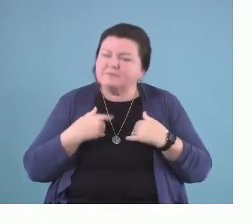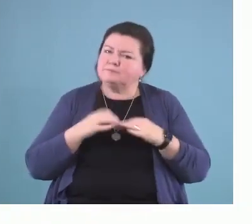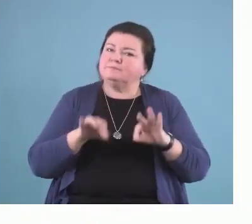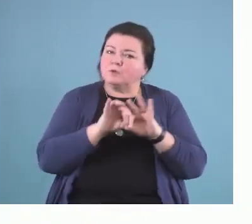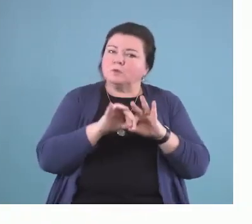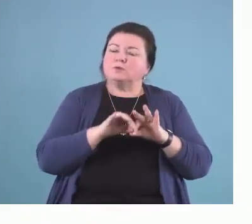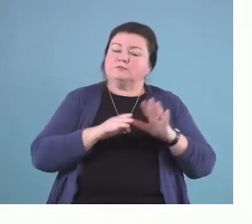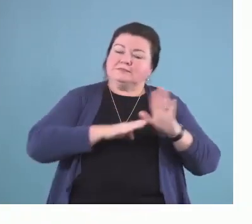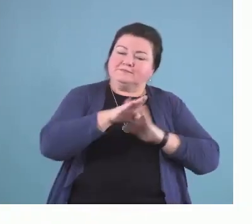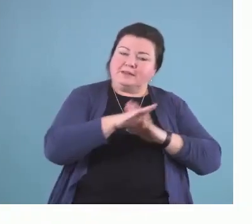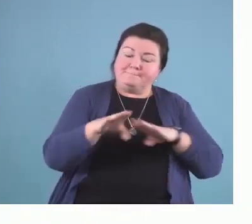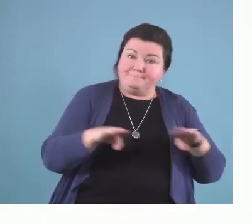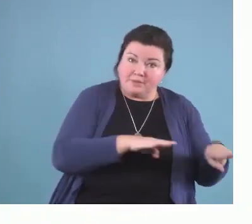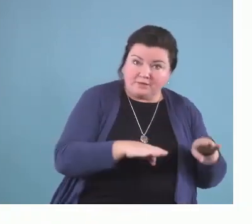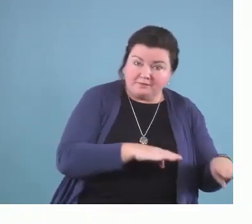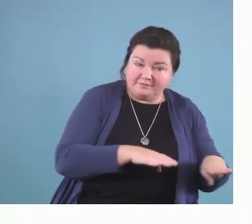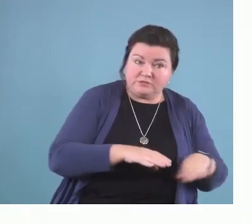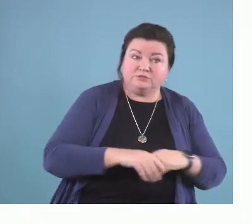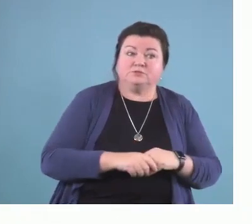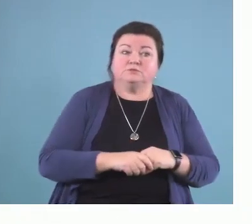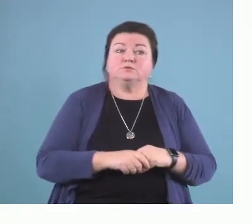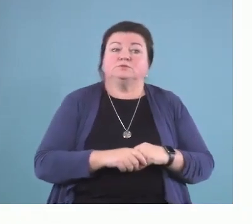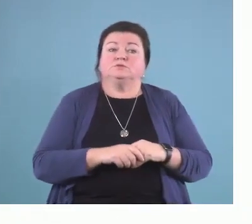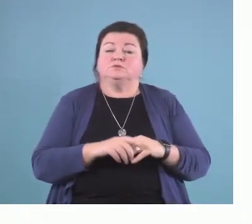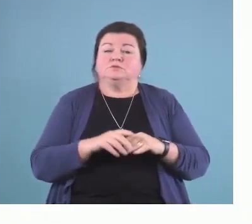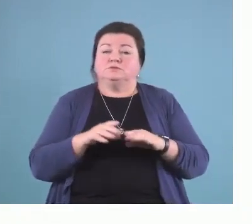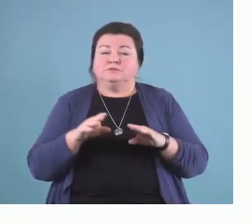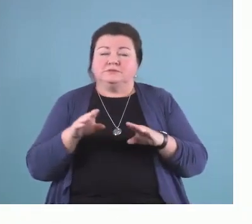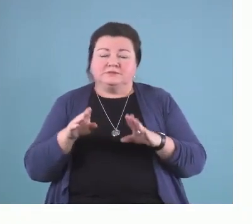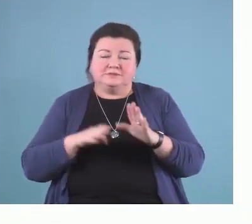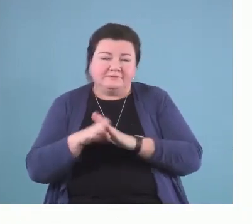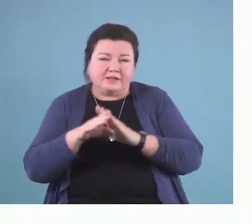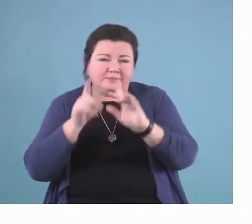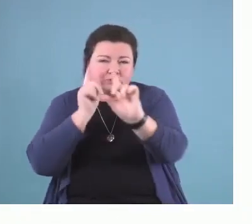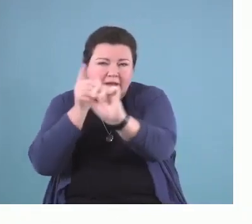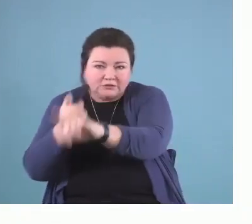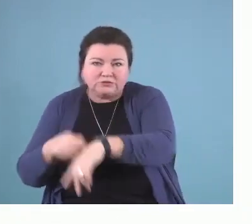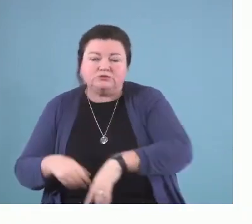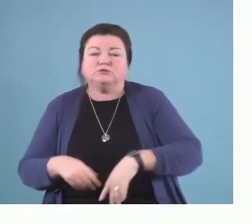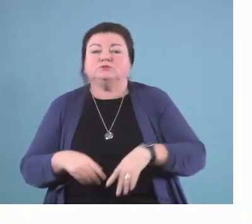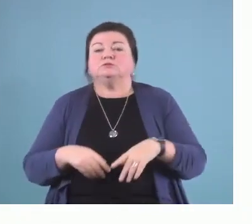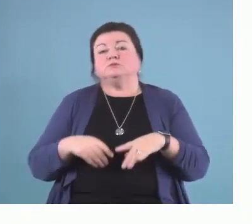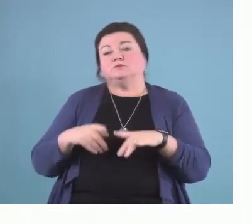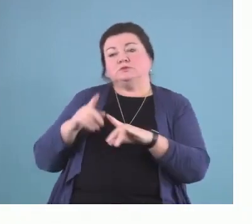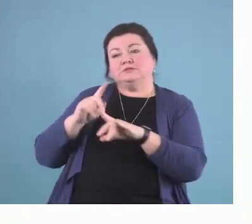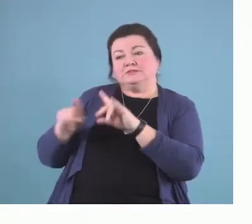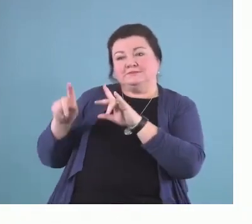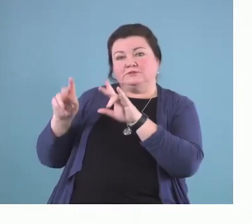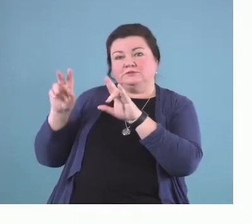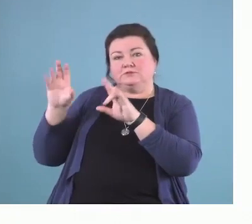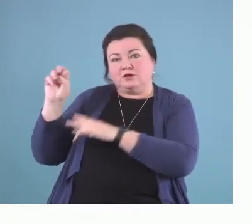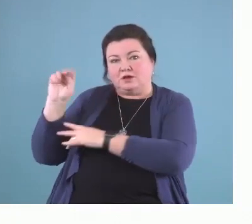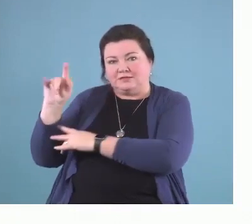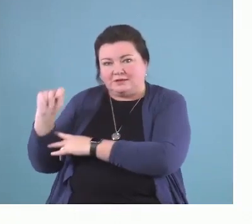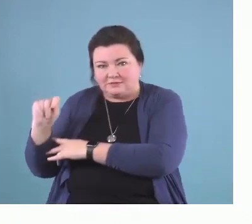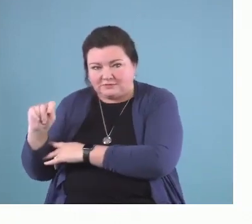develop strategies for different environments and contexts that will allow you to